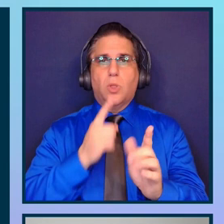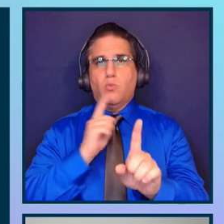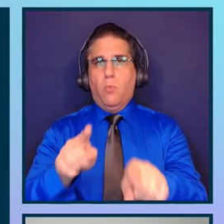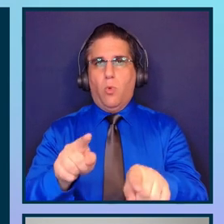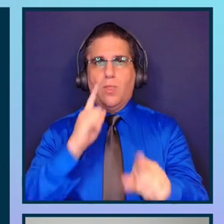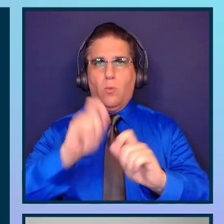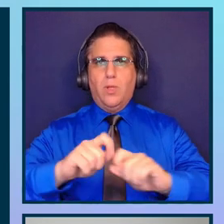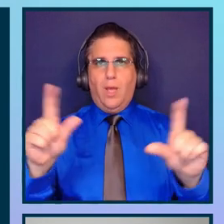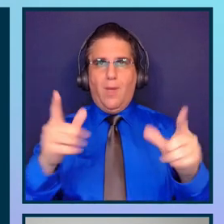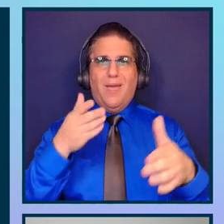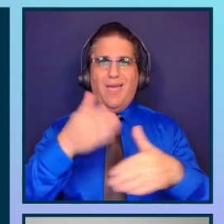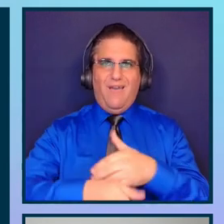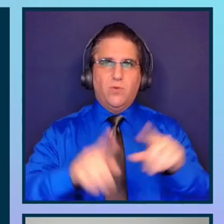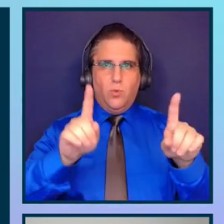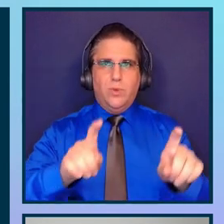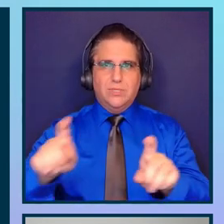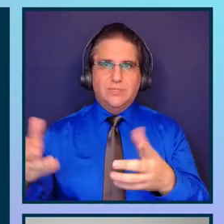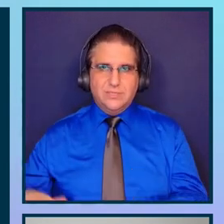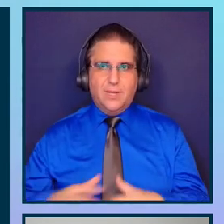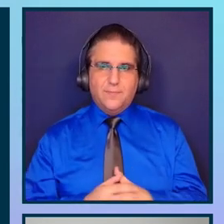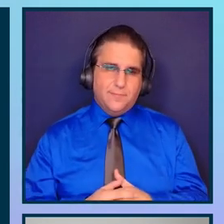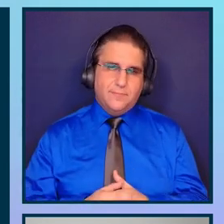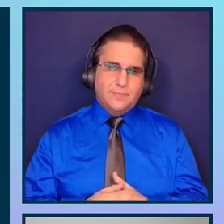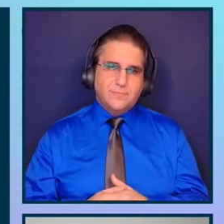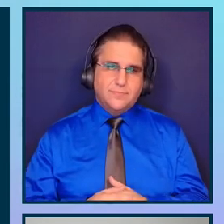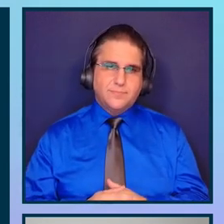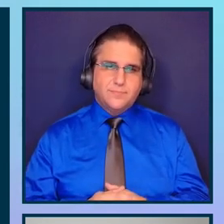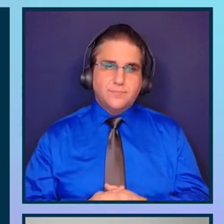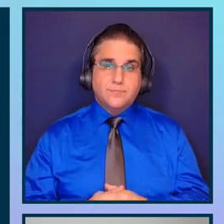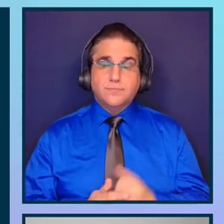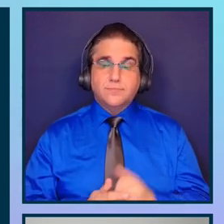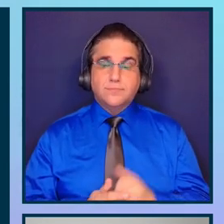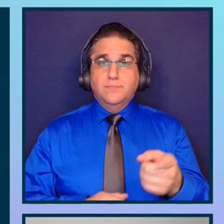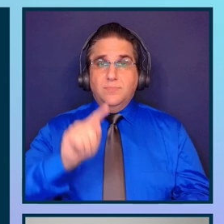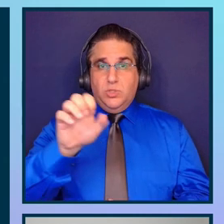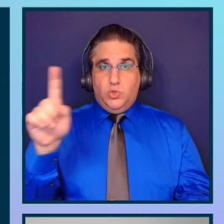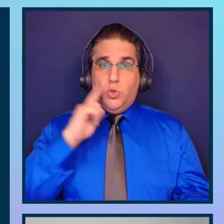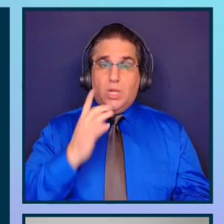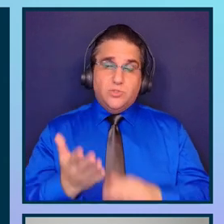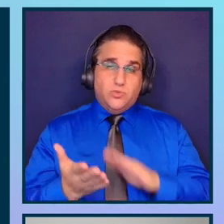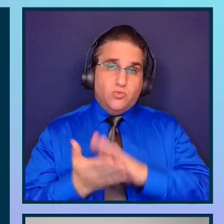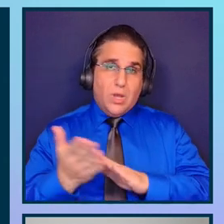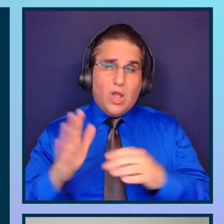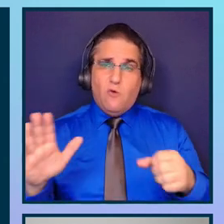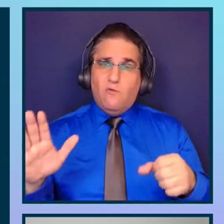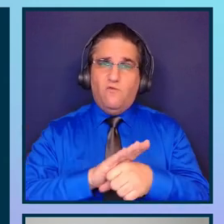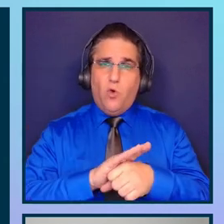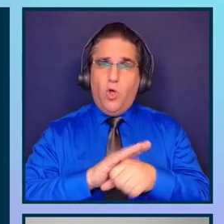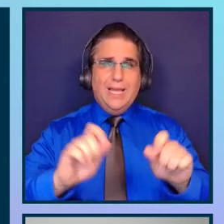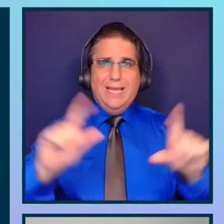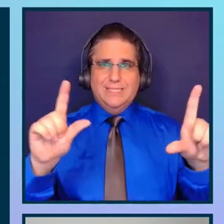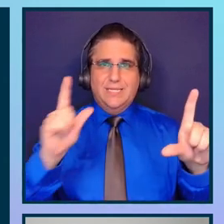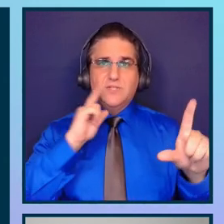since this tool is running a full instance of a Chrome